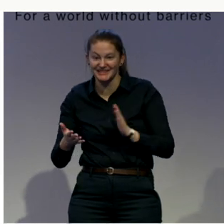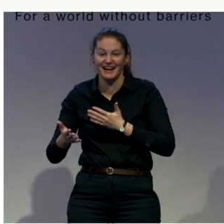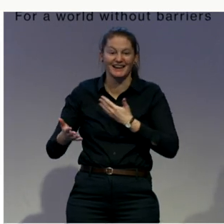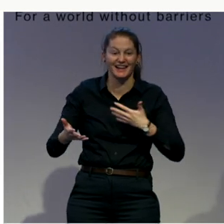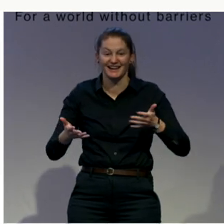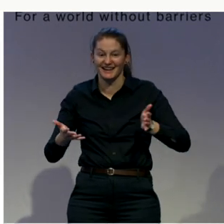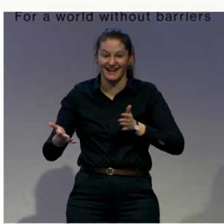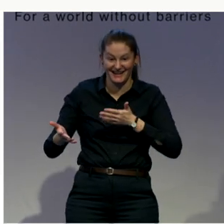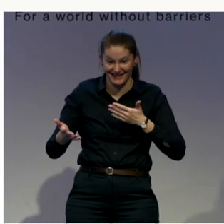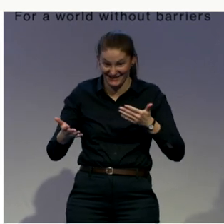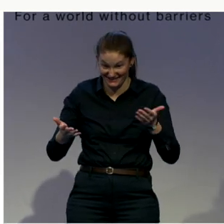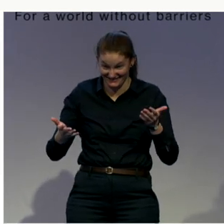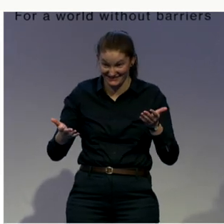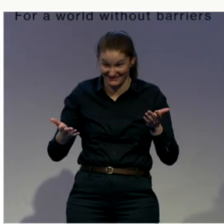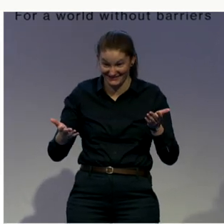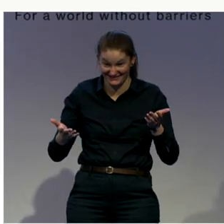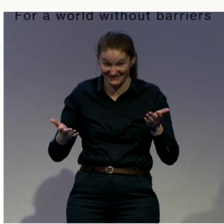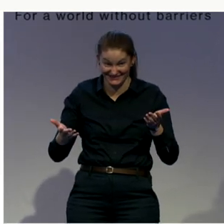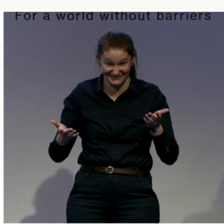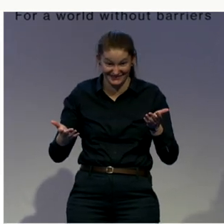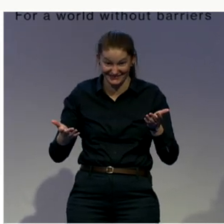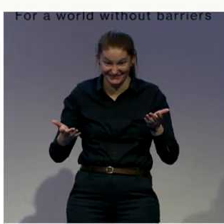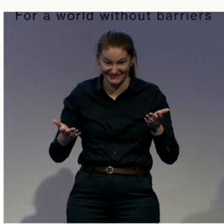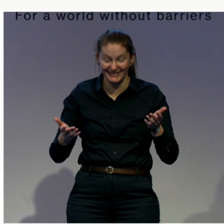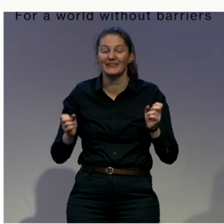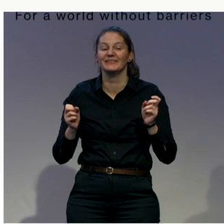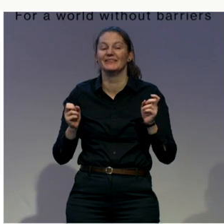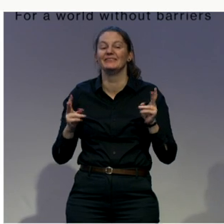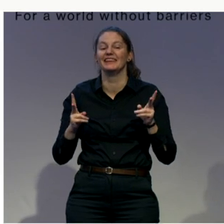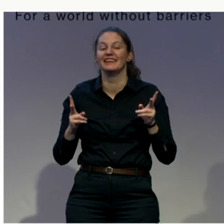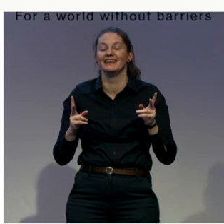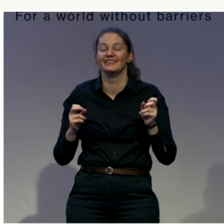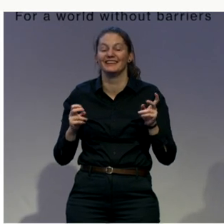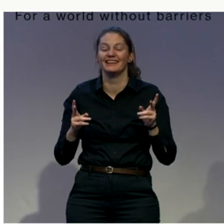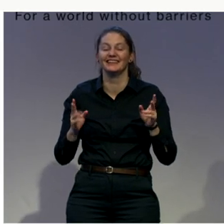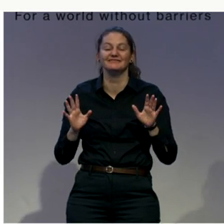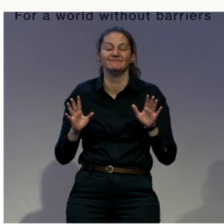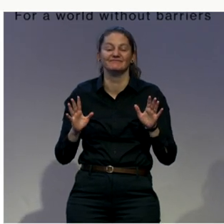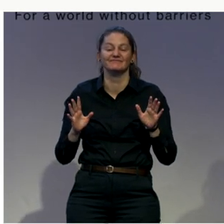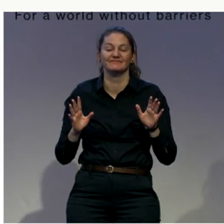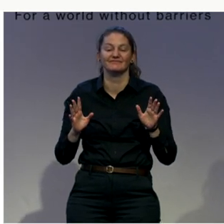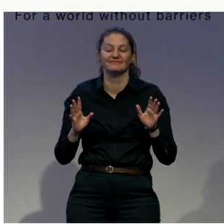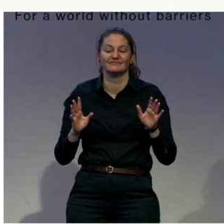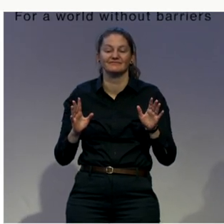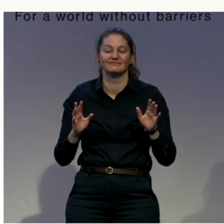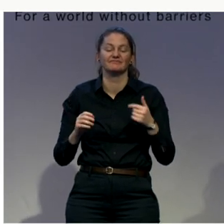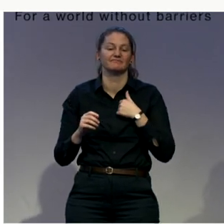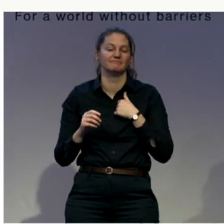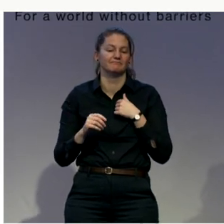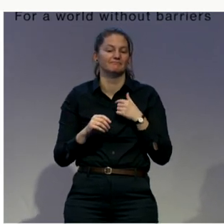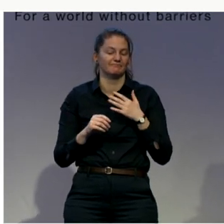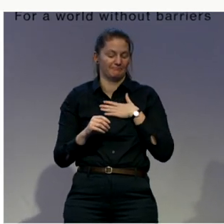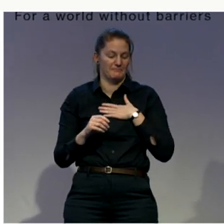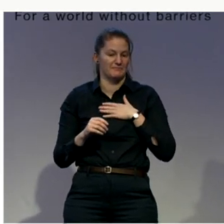But I could add to the response on things that could be done in our countries, and I'll speak for